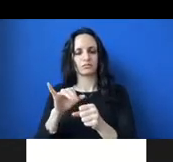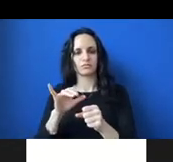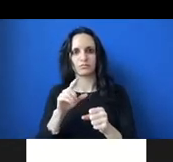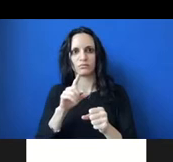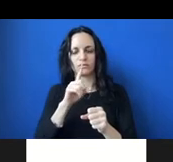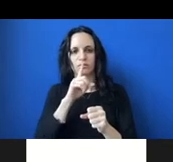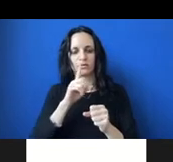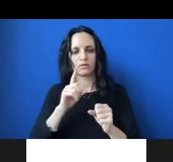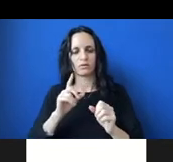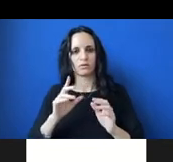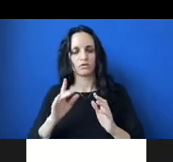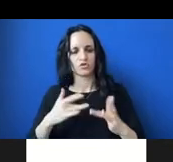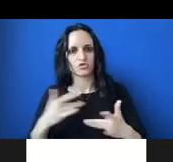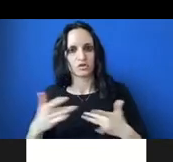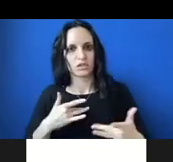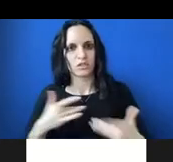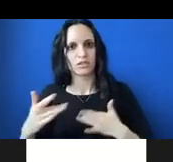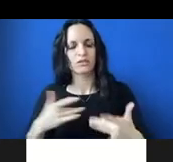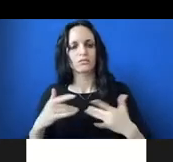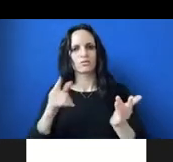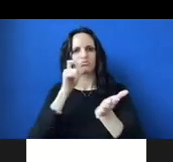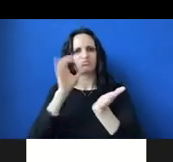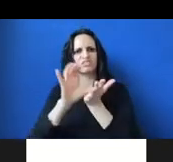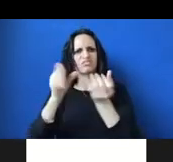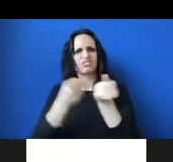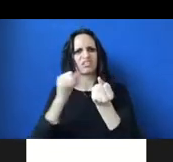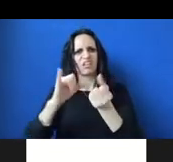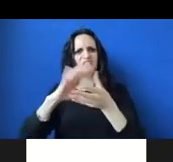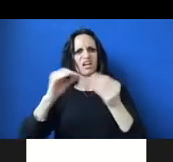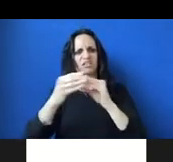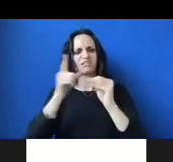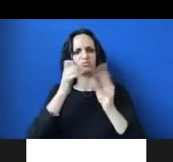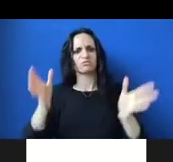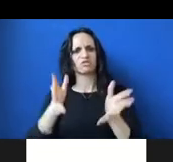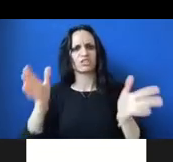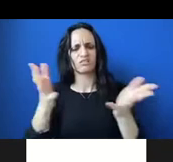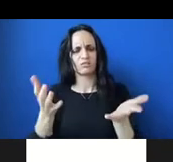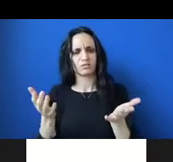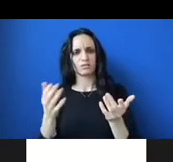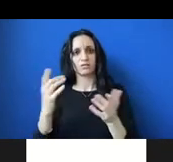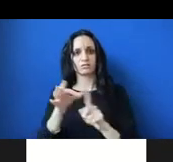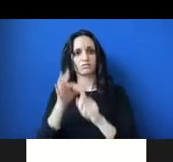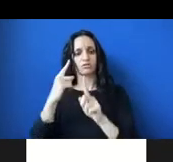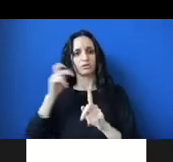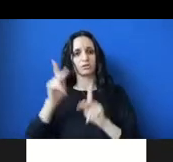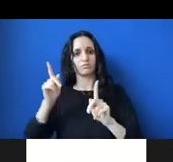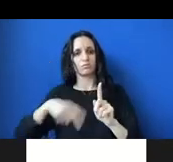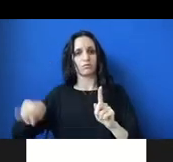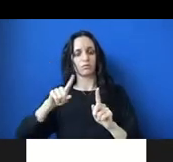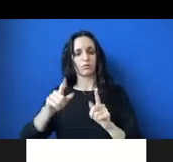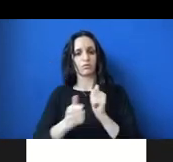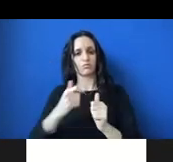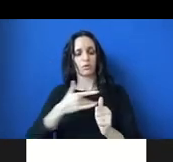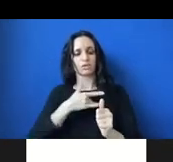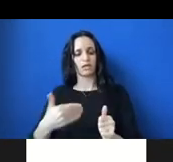So we were wondering who was funding this narrative and who was pushing it, particularly because the people who are most likely to have their votes suppressed, according to the